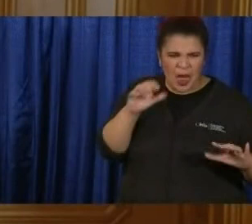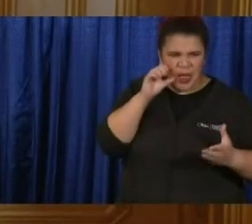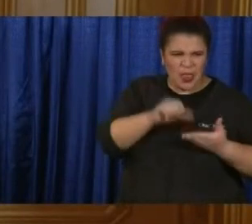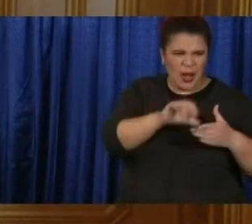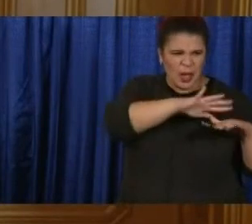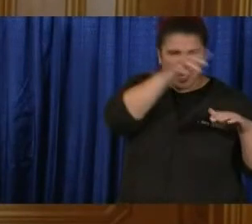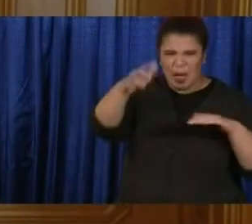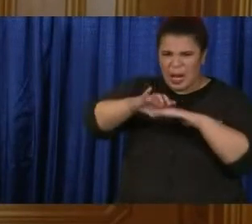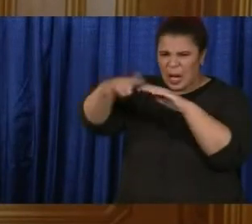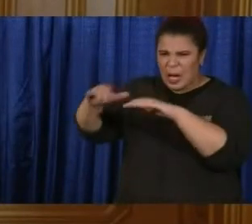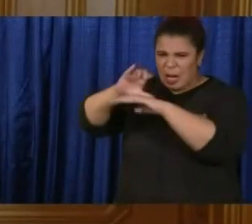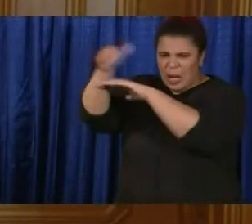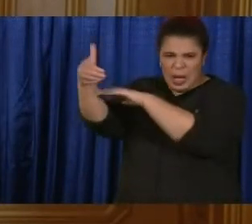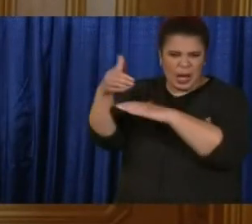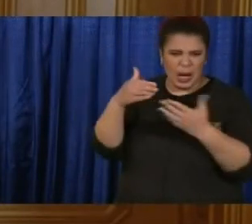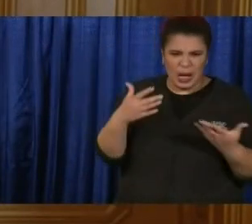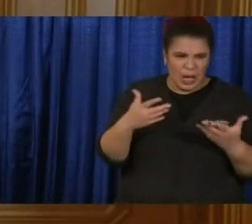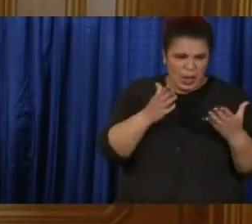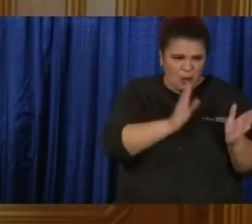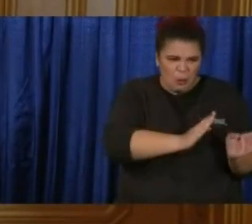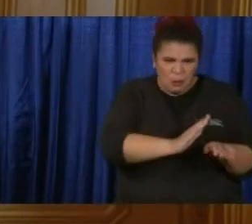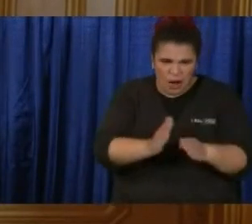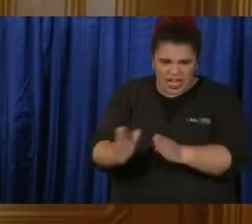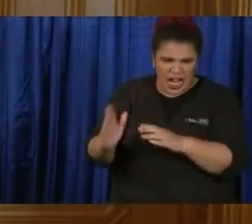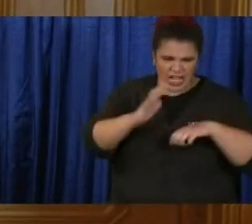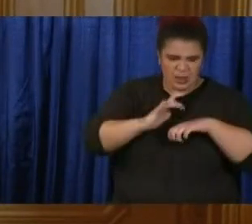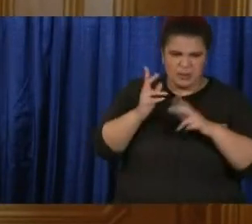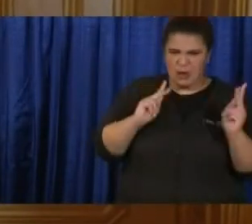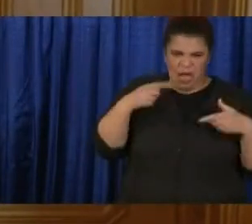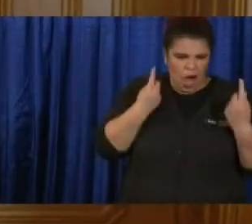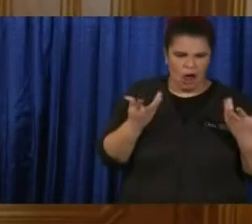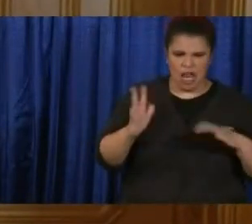know that's a federal job, but is there any plan to keep them safe?